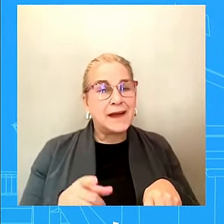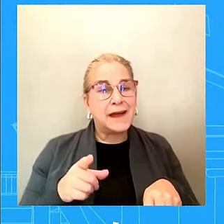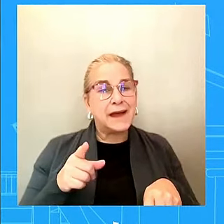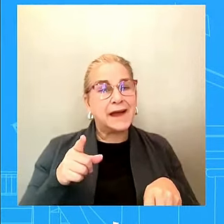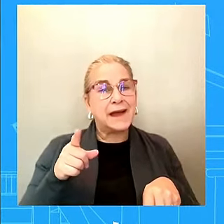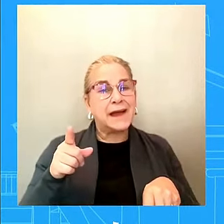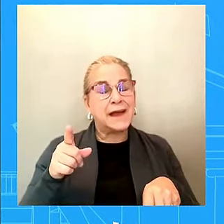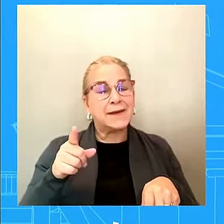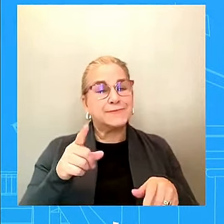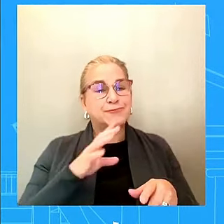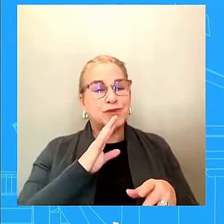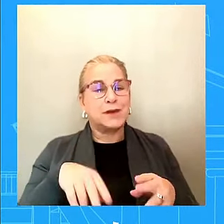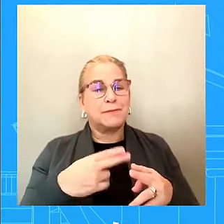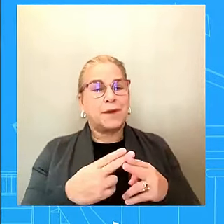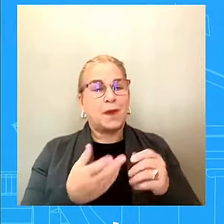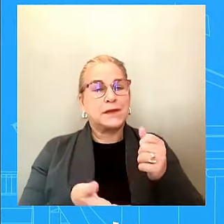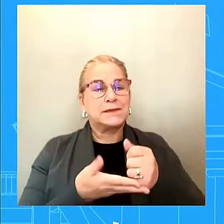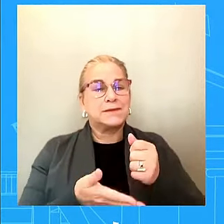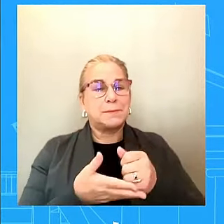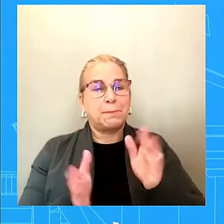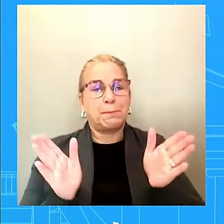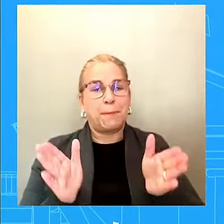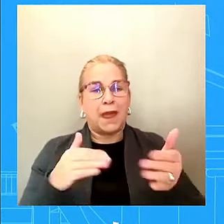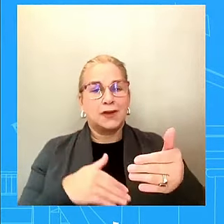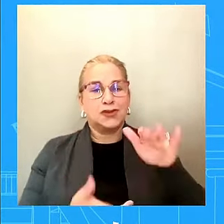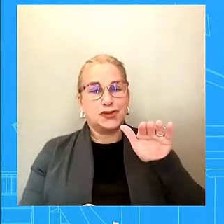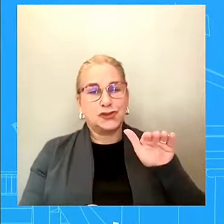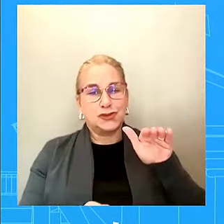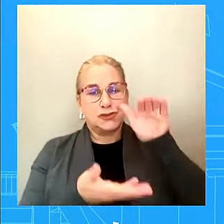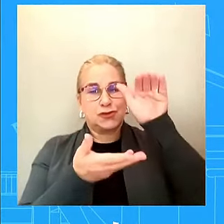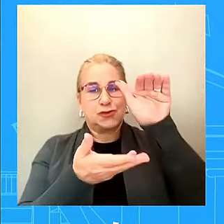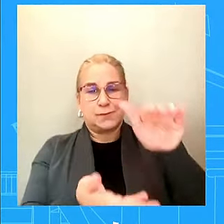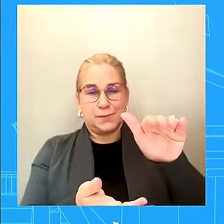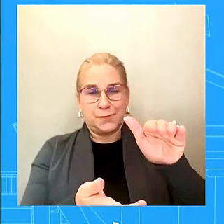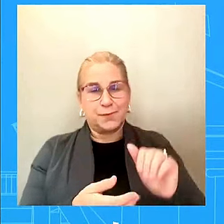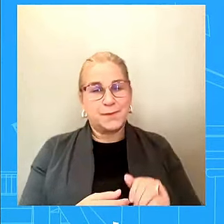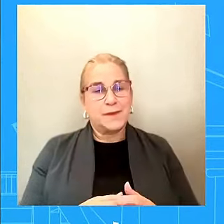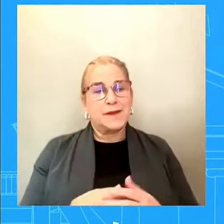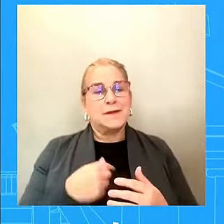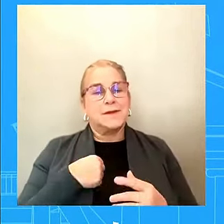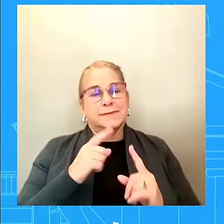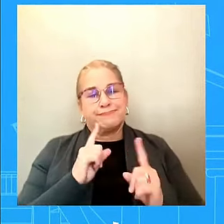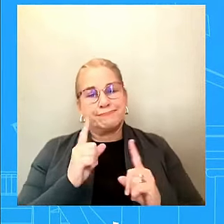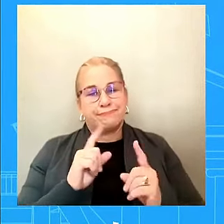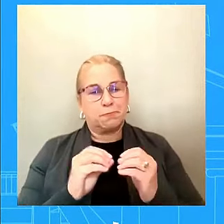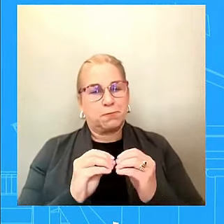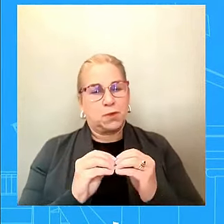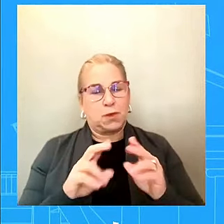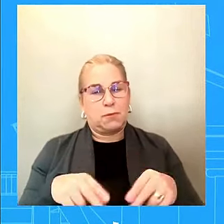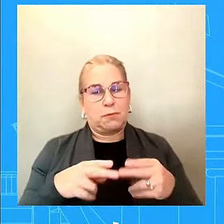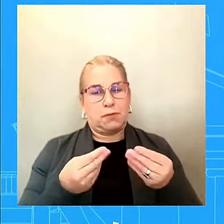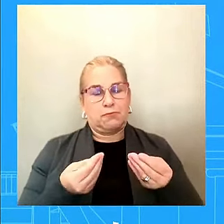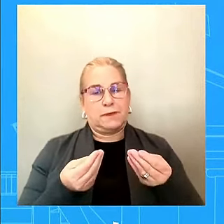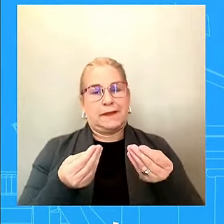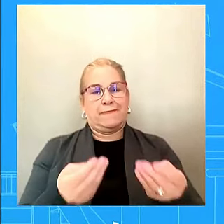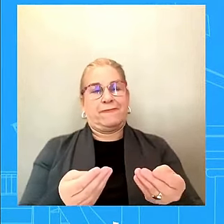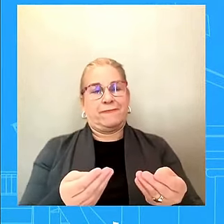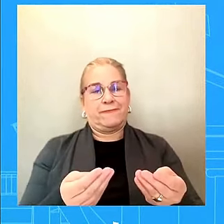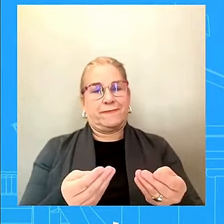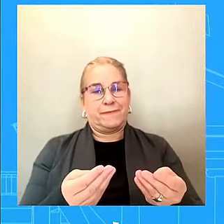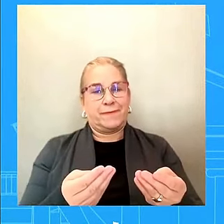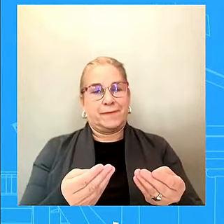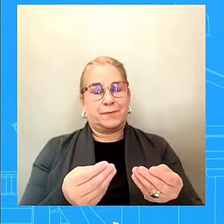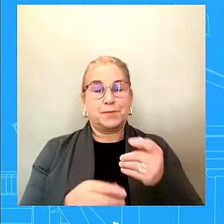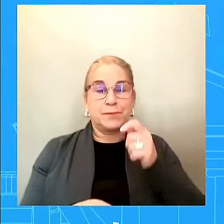uh, speaking more about delivering. And that is a conversation that the press President Biden is having with President Zelensky. And that is going to be a really important